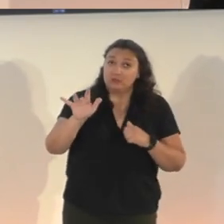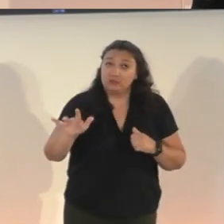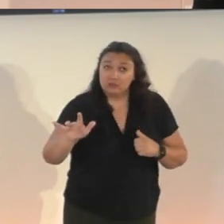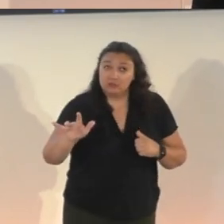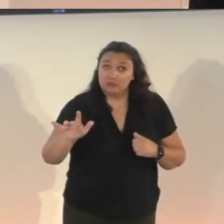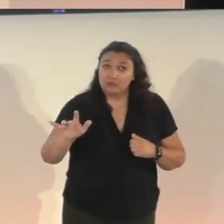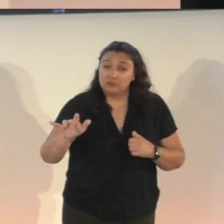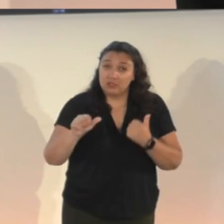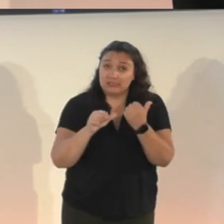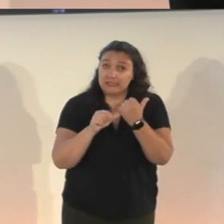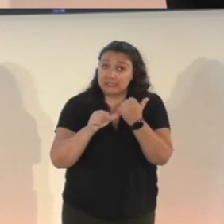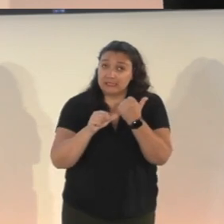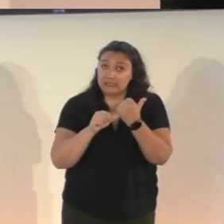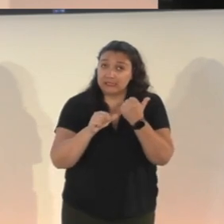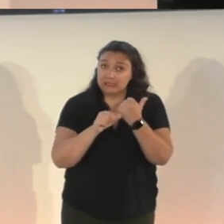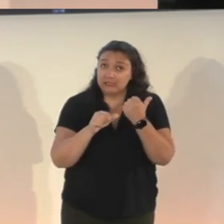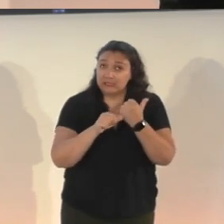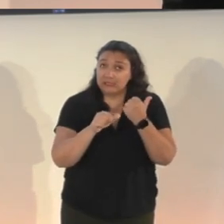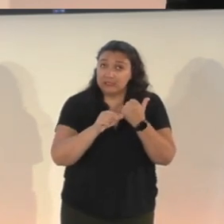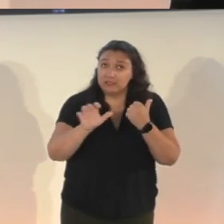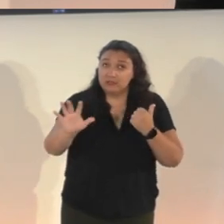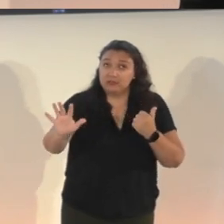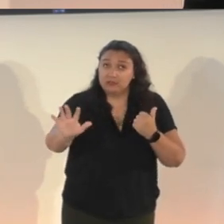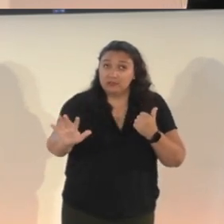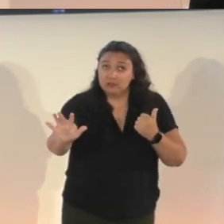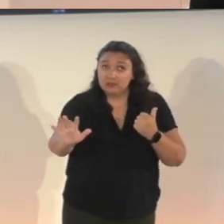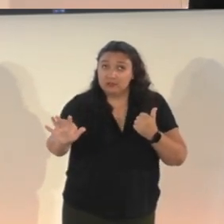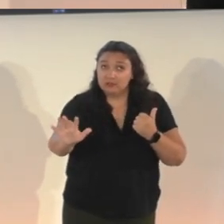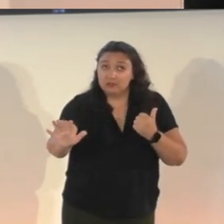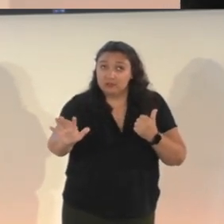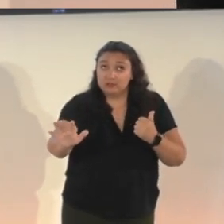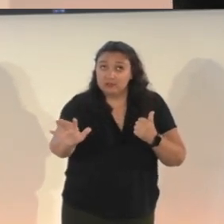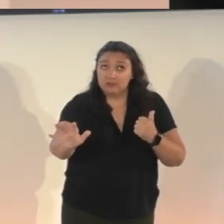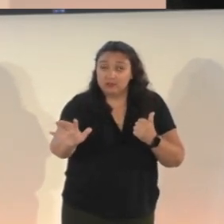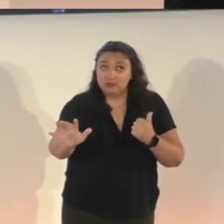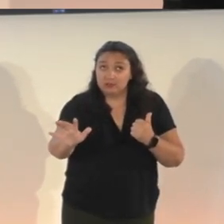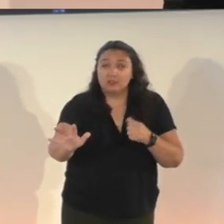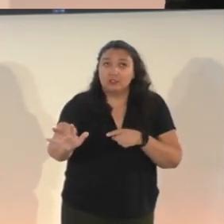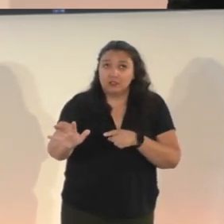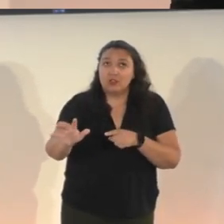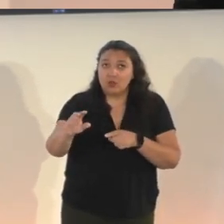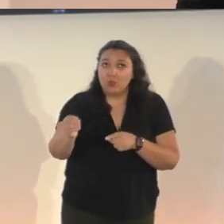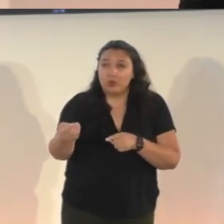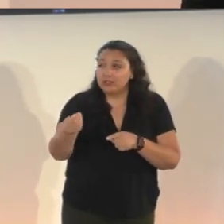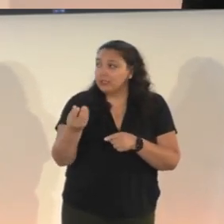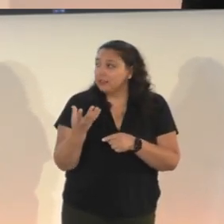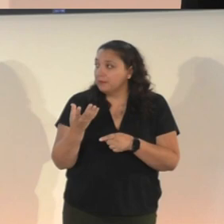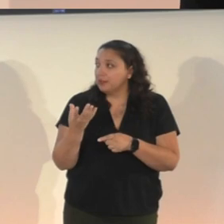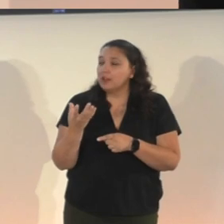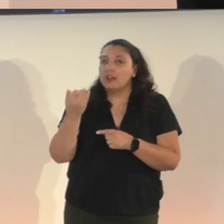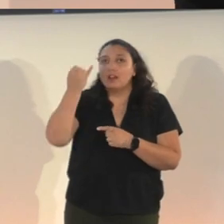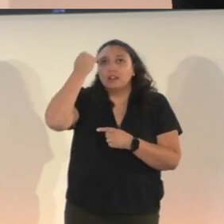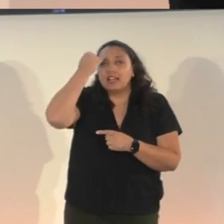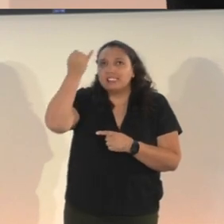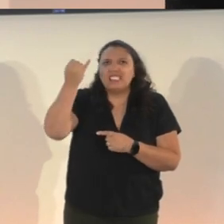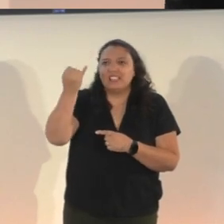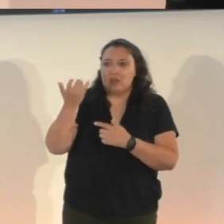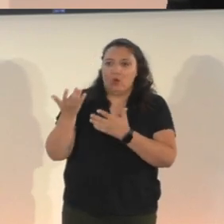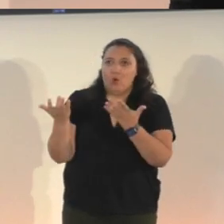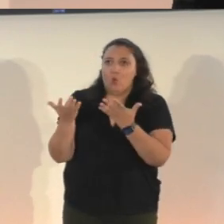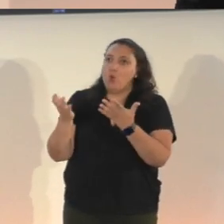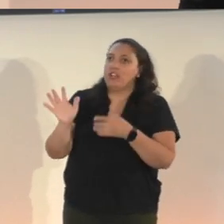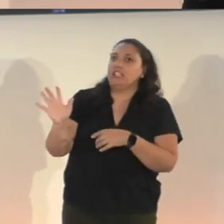scan their hand over it to get a quick idea of what is